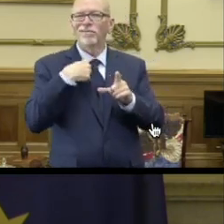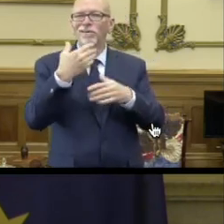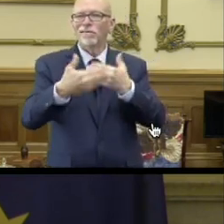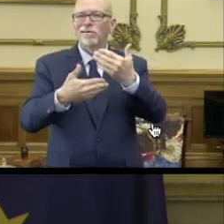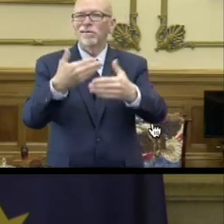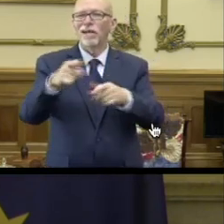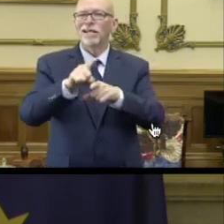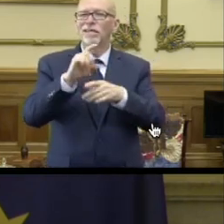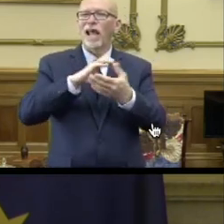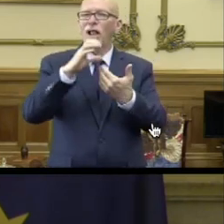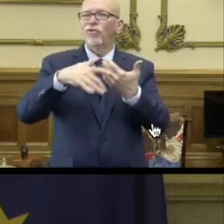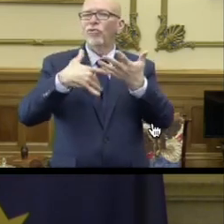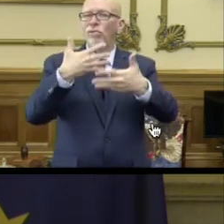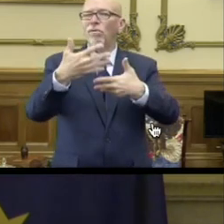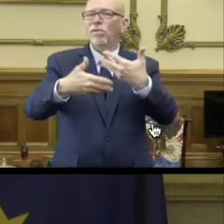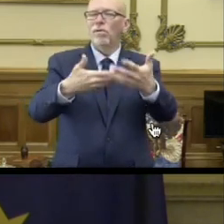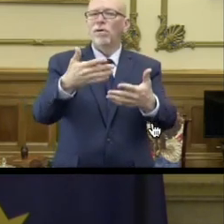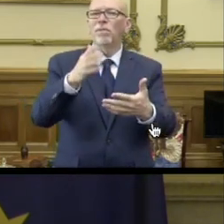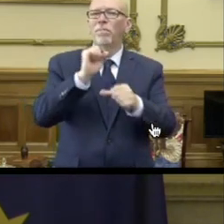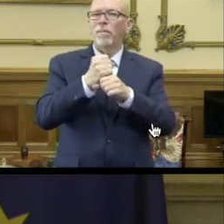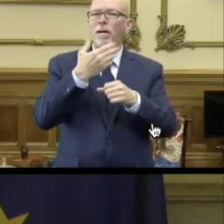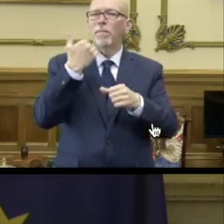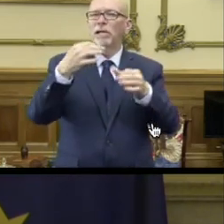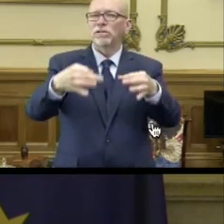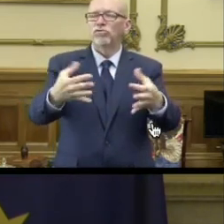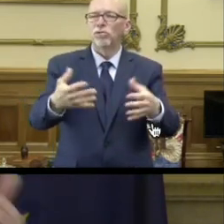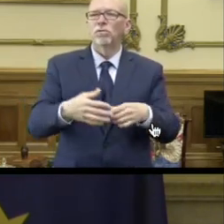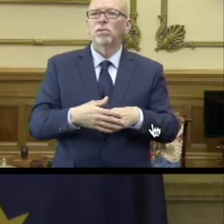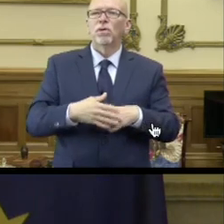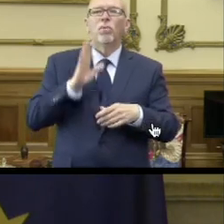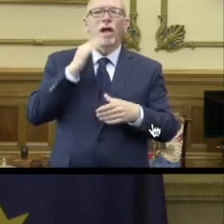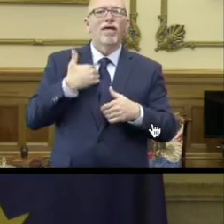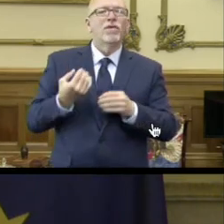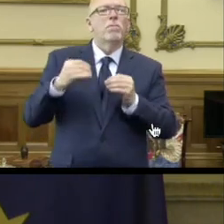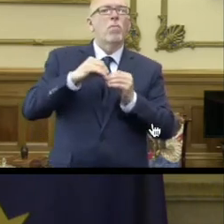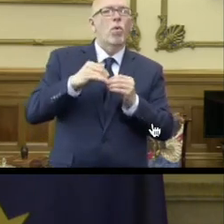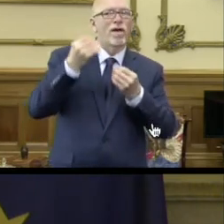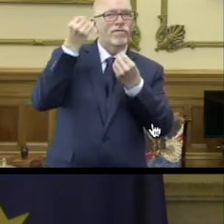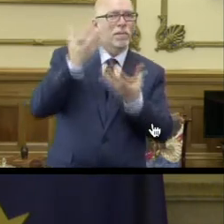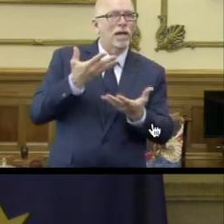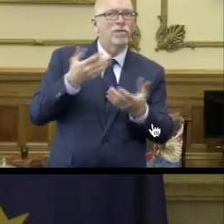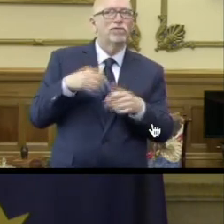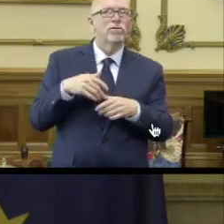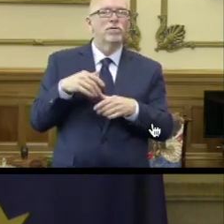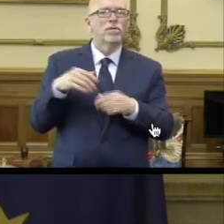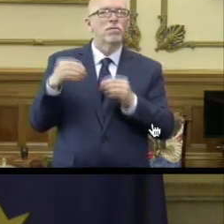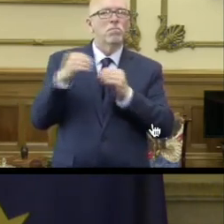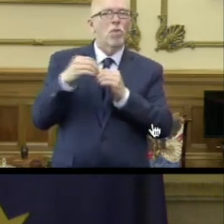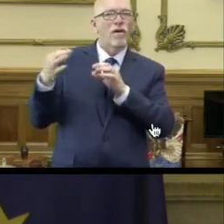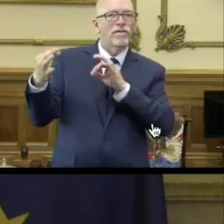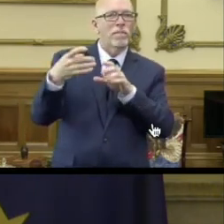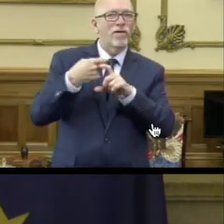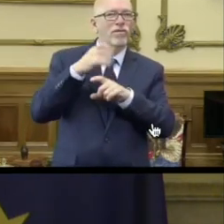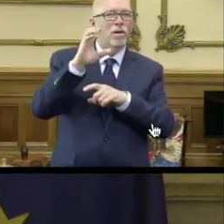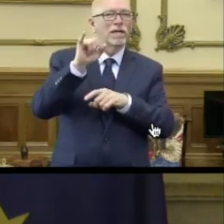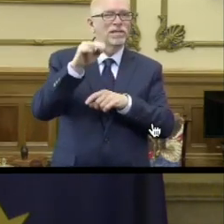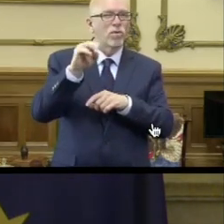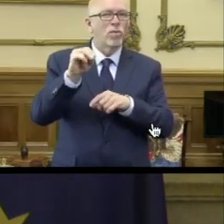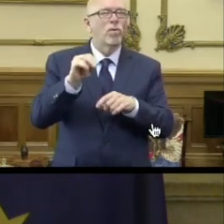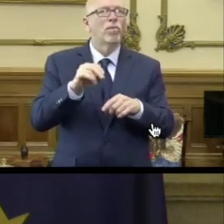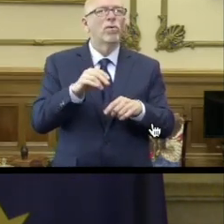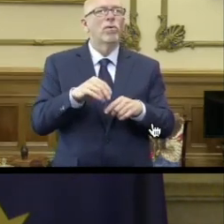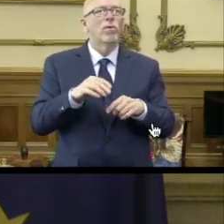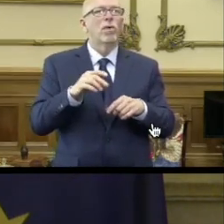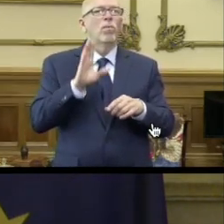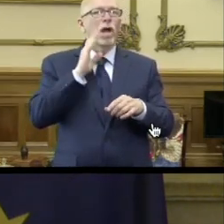calendar unfolds to make this decision. We'll have some more input in terms of casinos. And then we'll also have